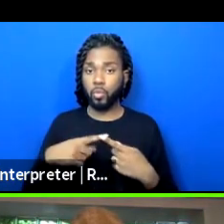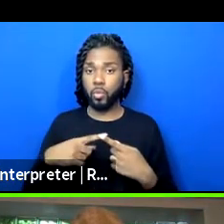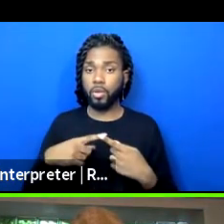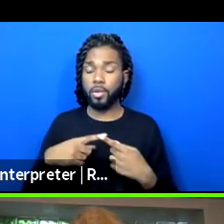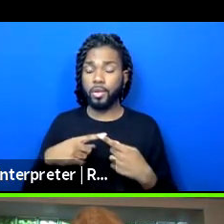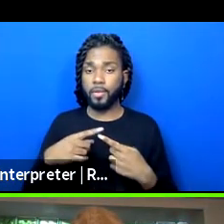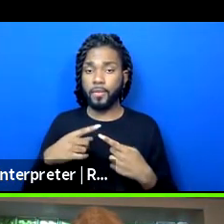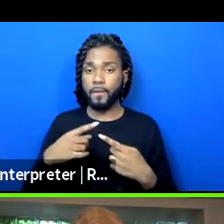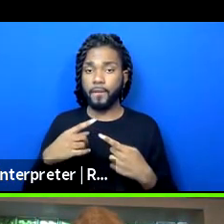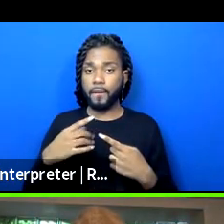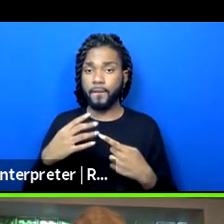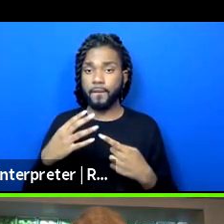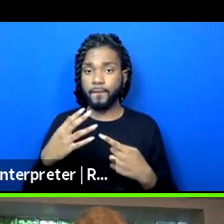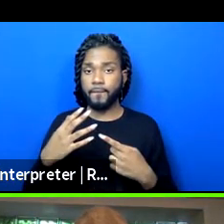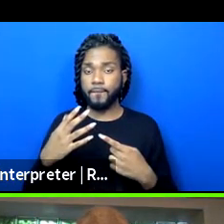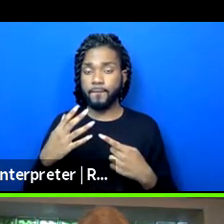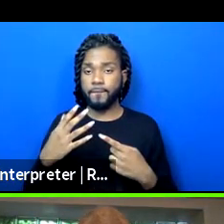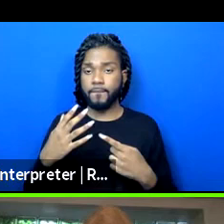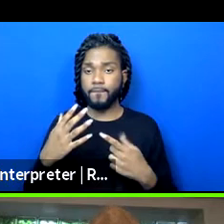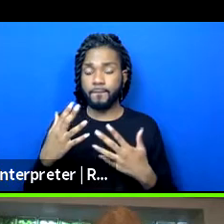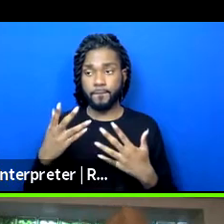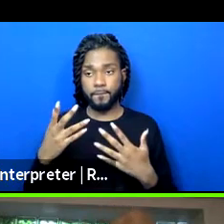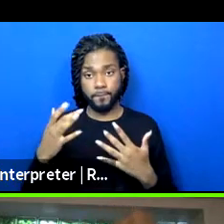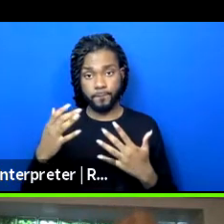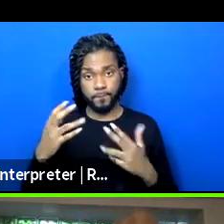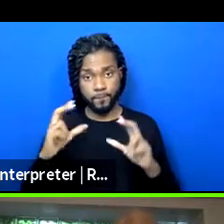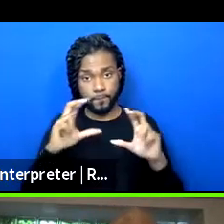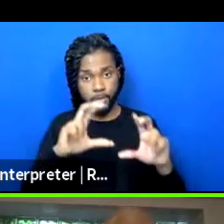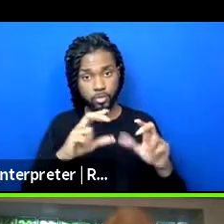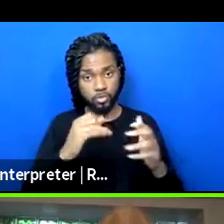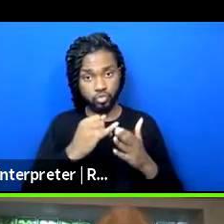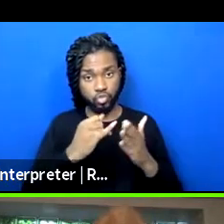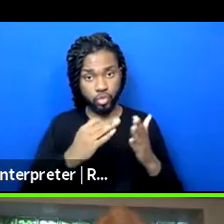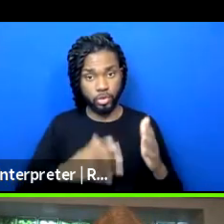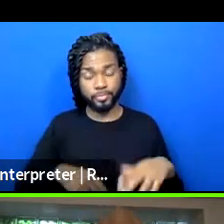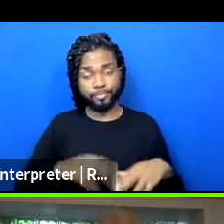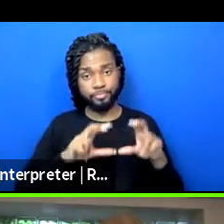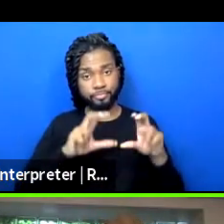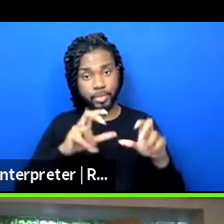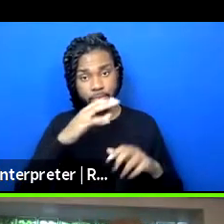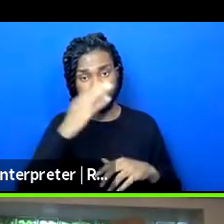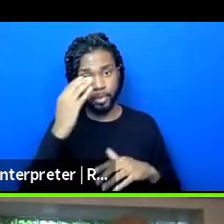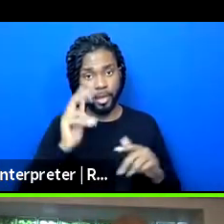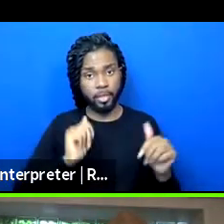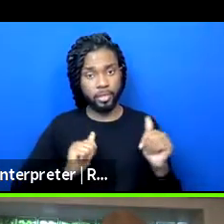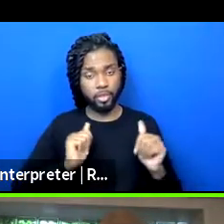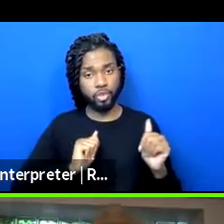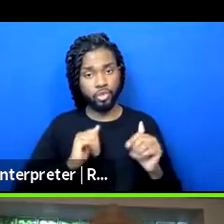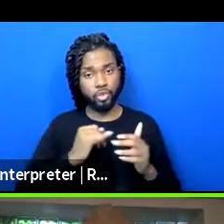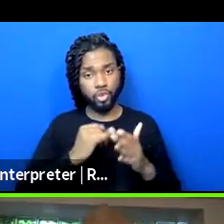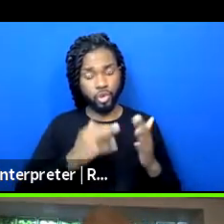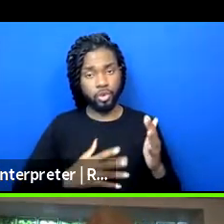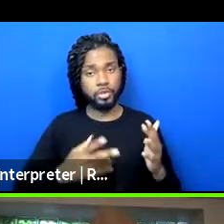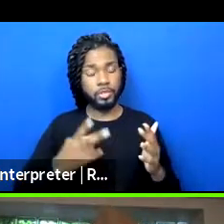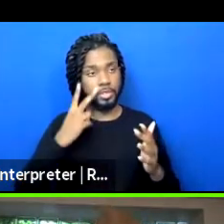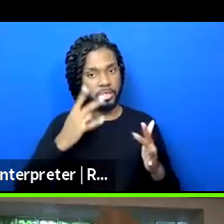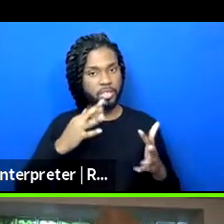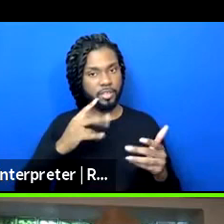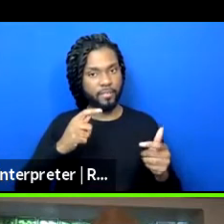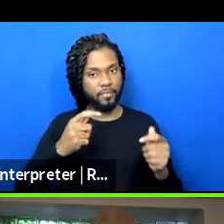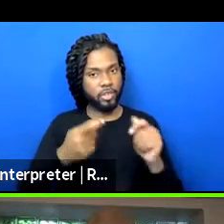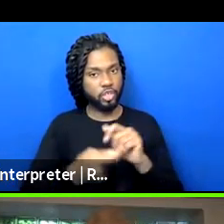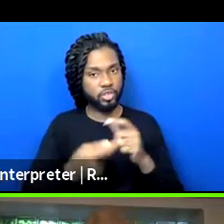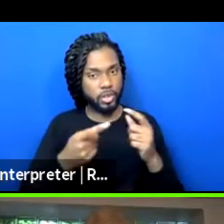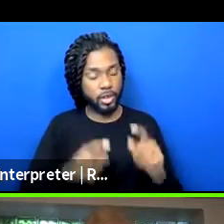artists, in Black theater artists, how the evolution can happen where they then